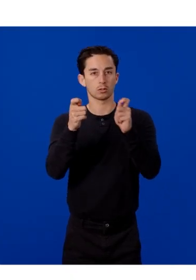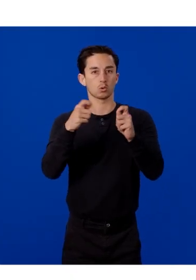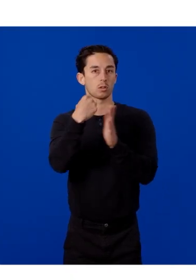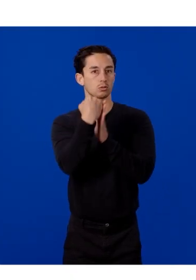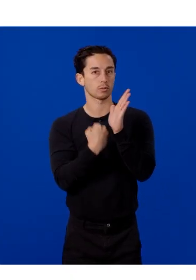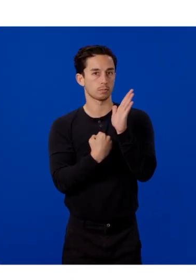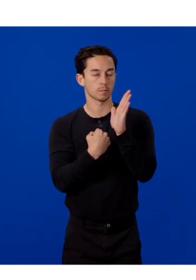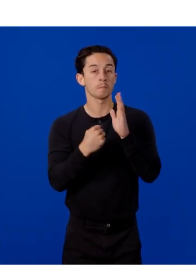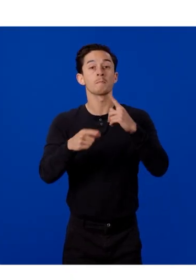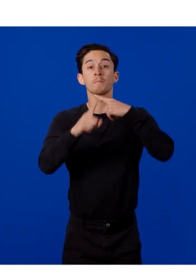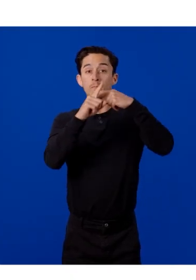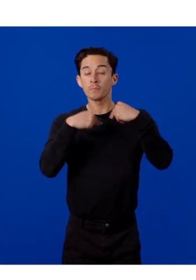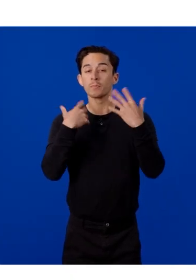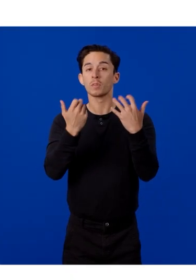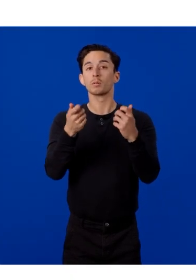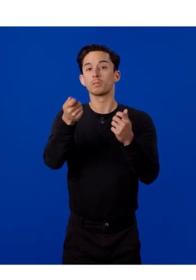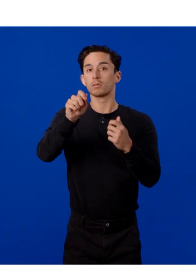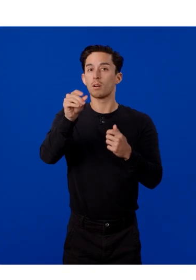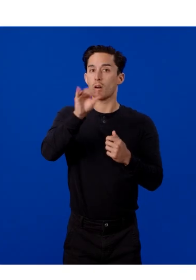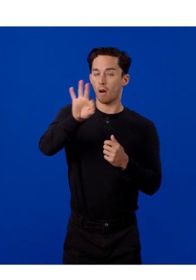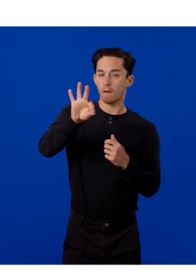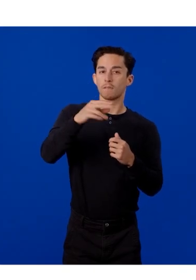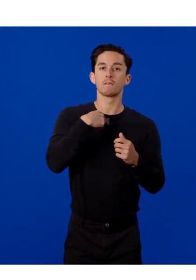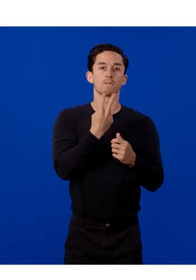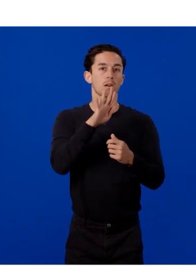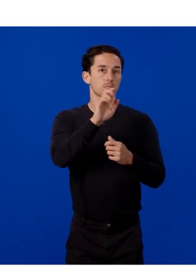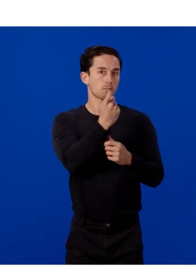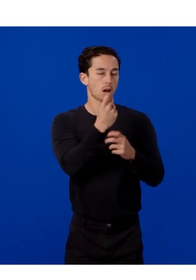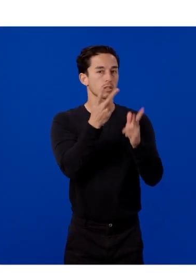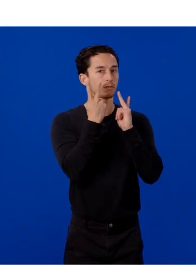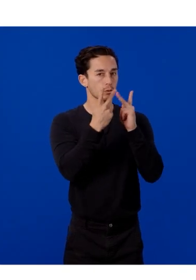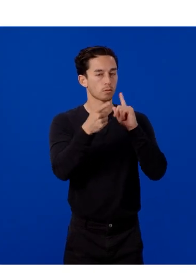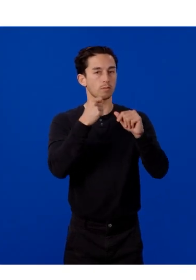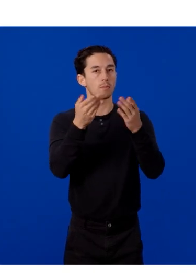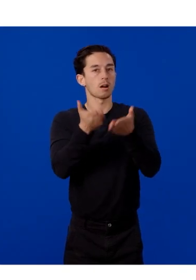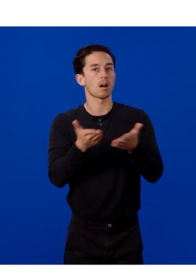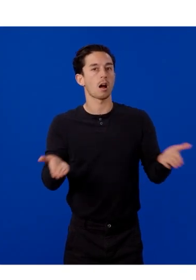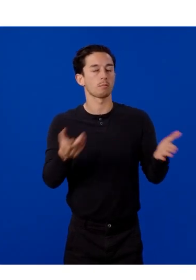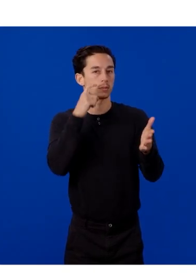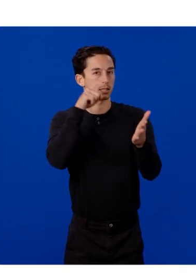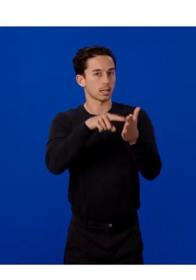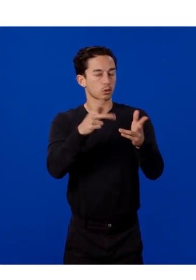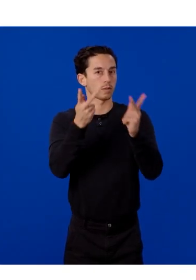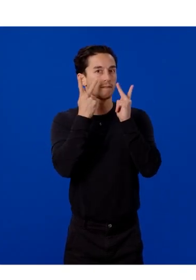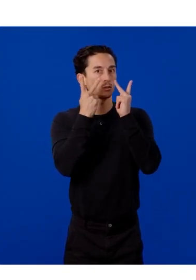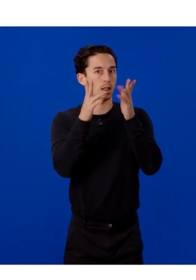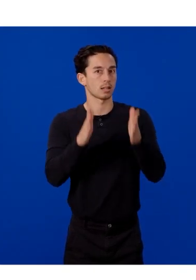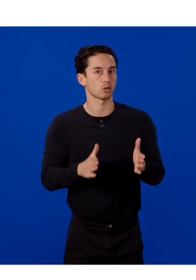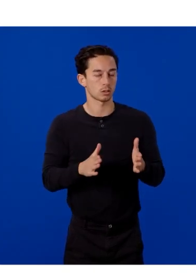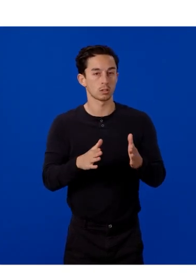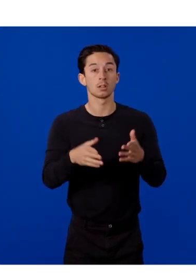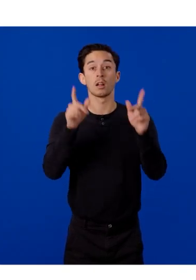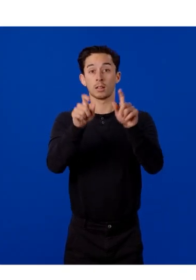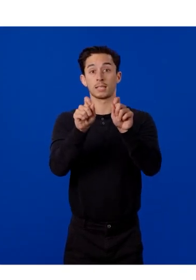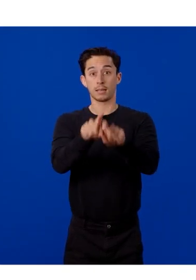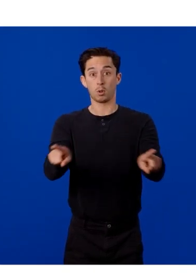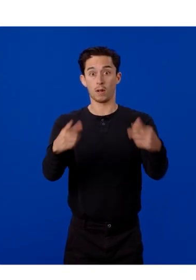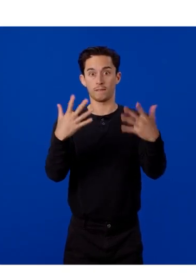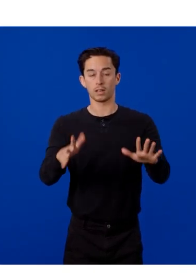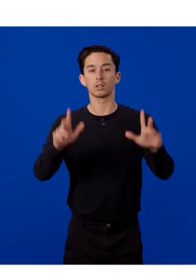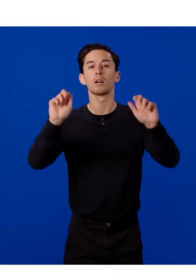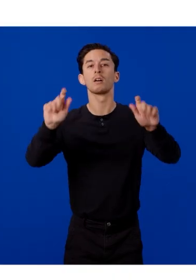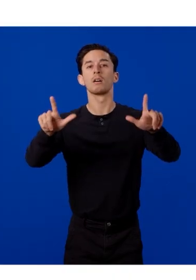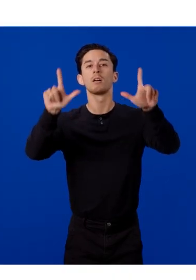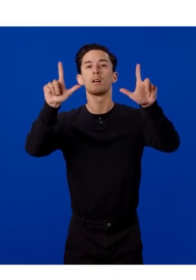I also want to be able to turn off the bounding box visuals from the Object Detection Visualizer. After deploying, you'll see a floating